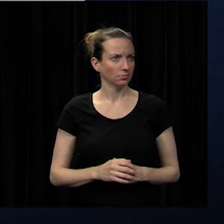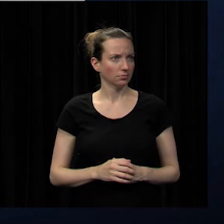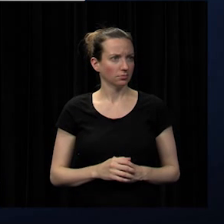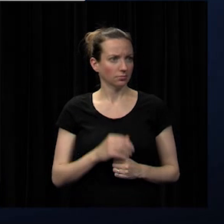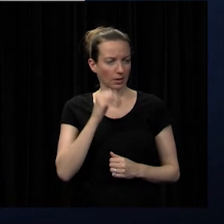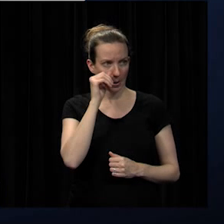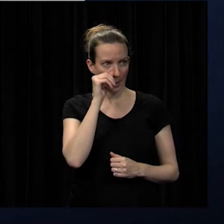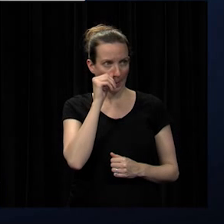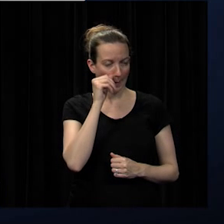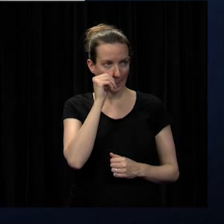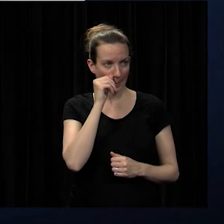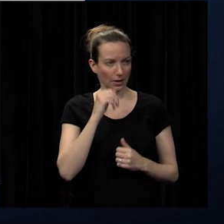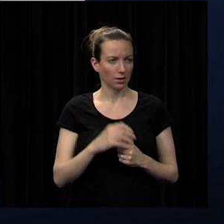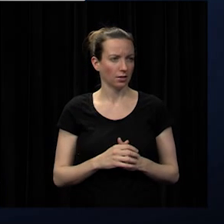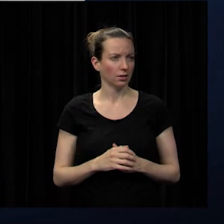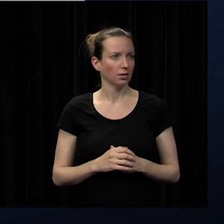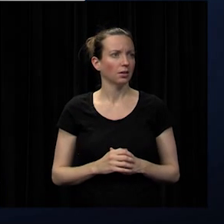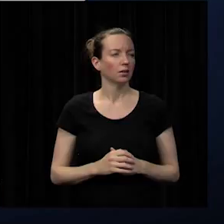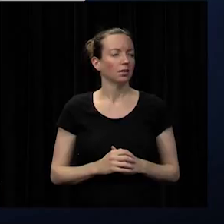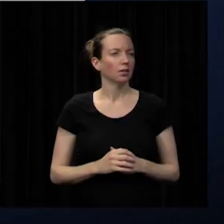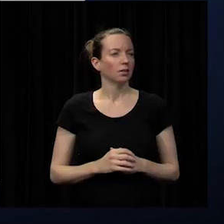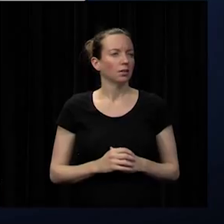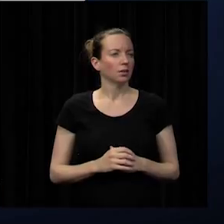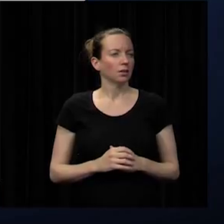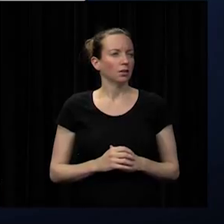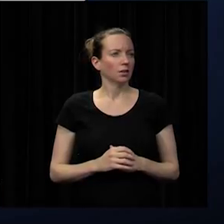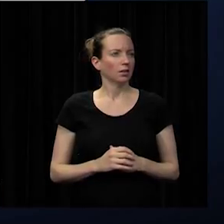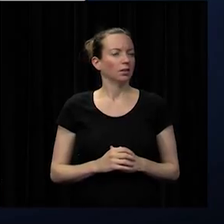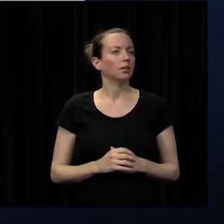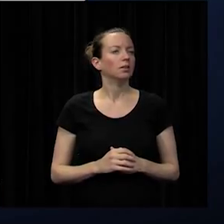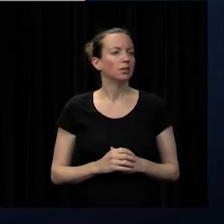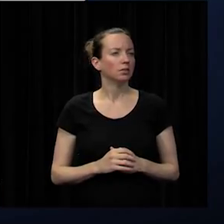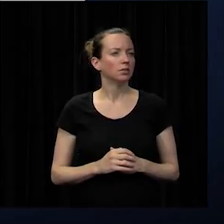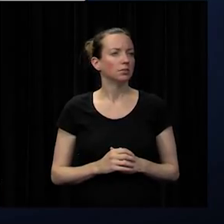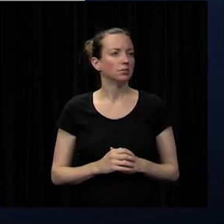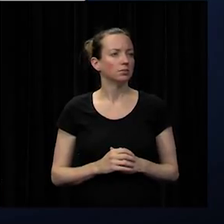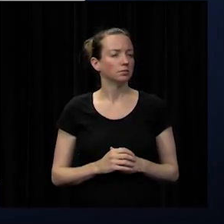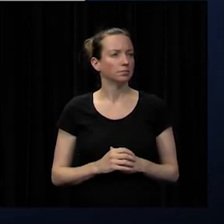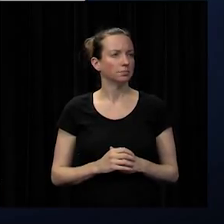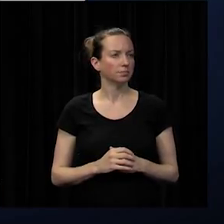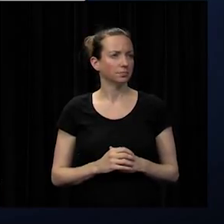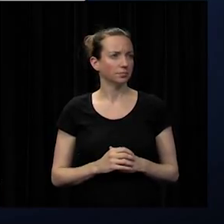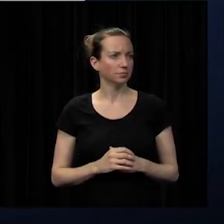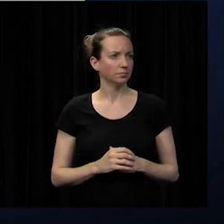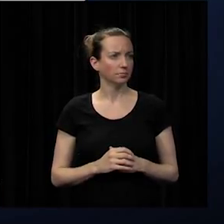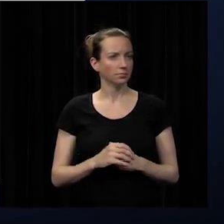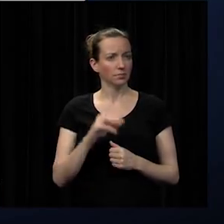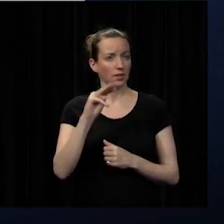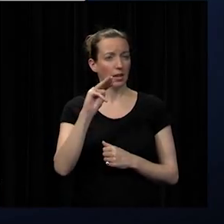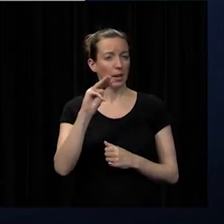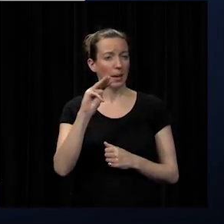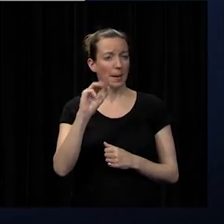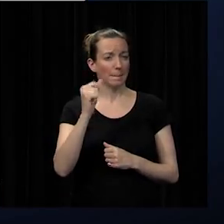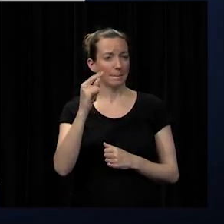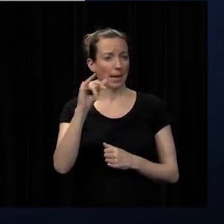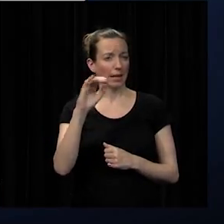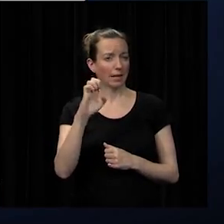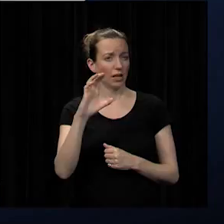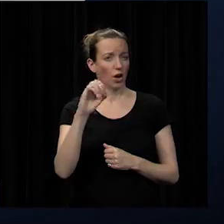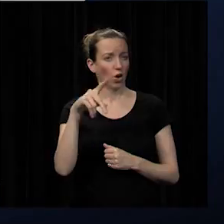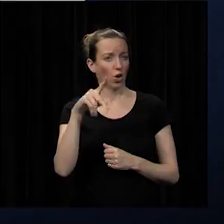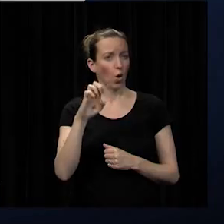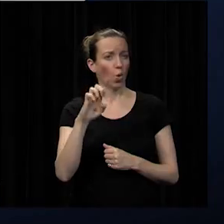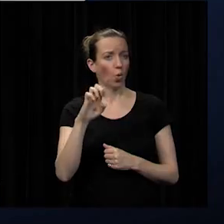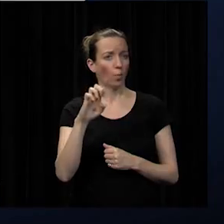always think that we need to have it so we give information to our public maggie kolb has been working with me as well